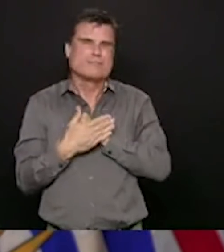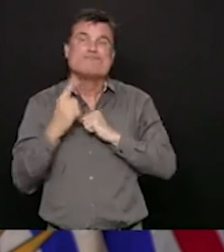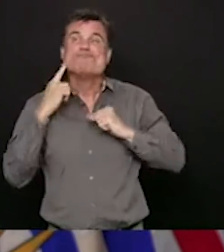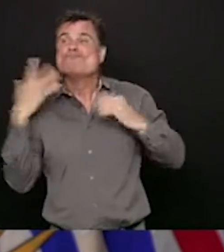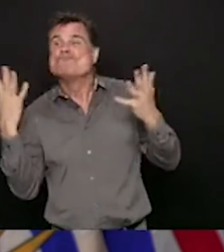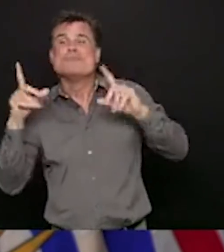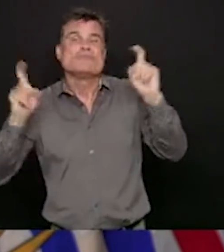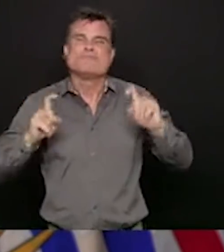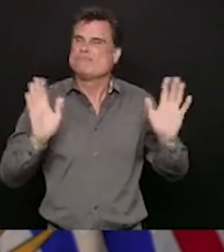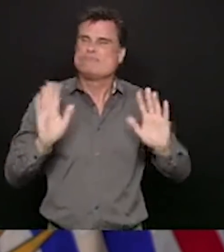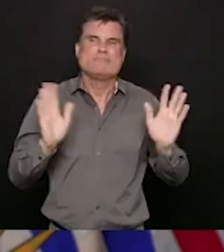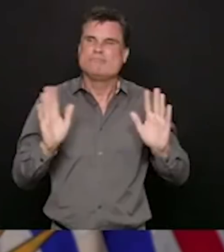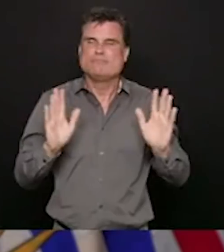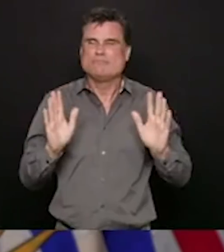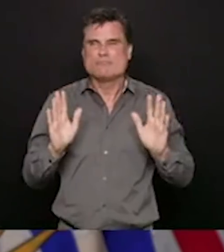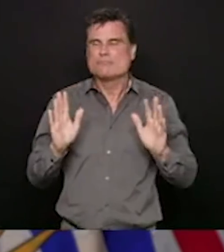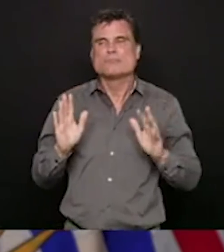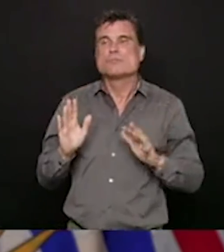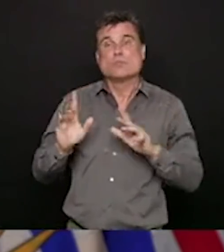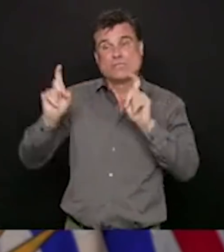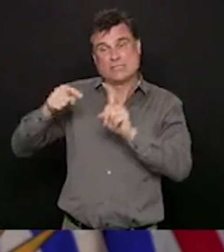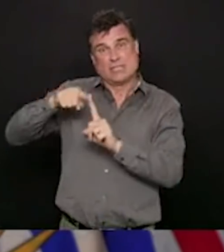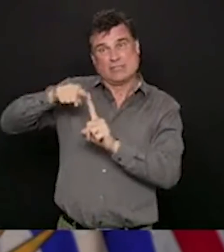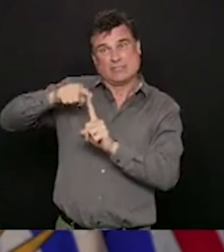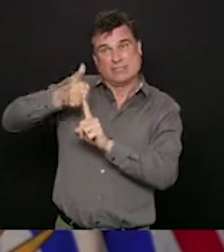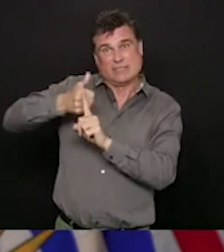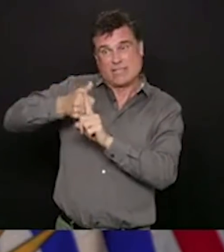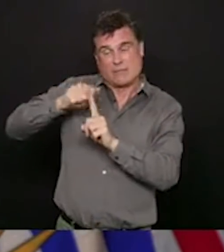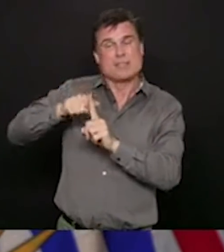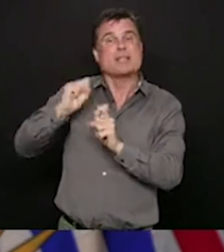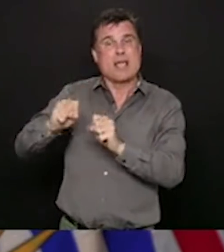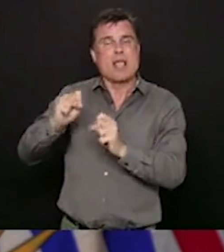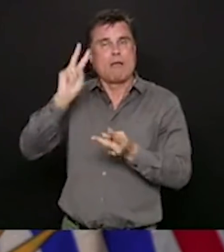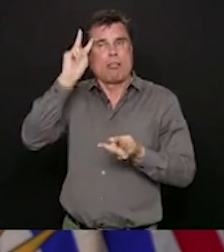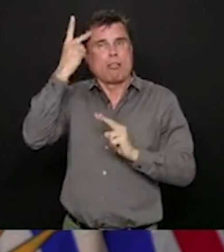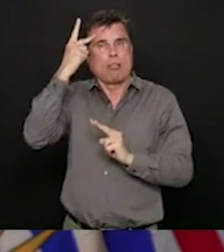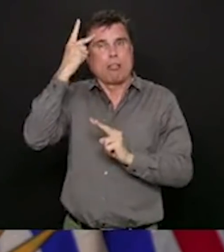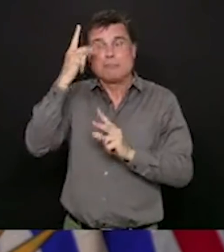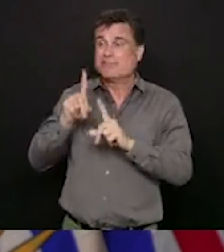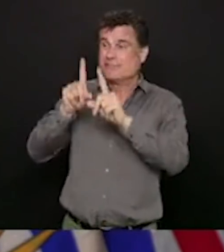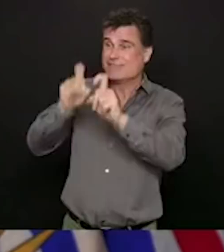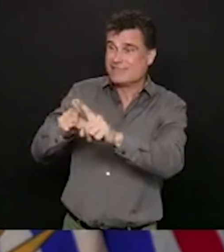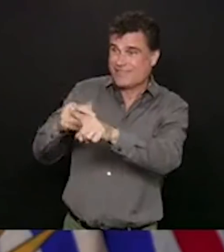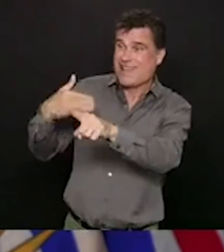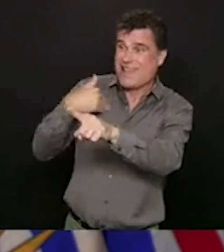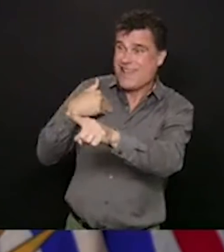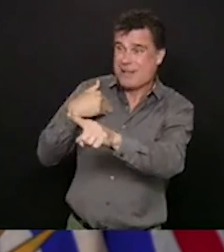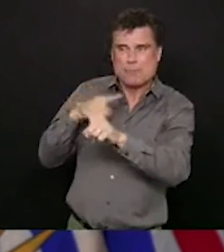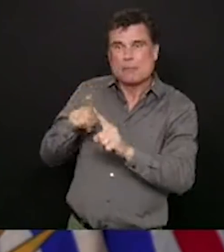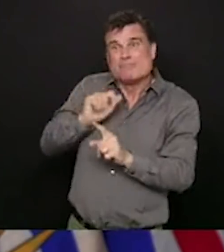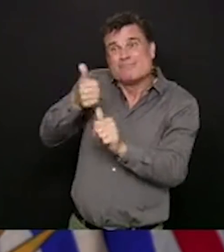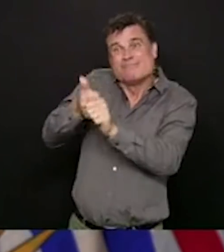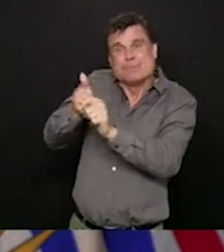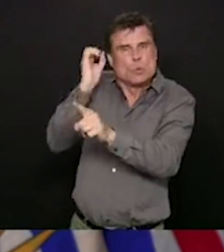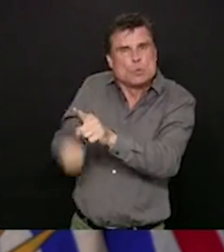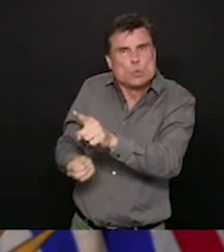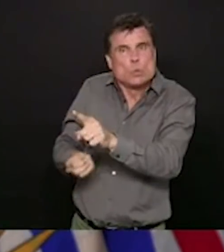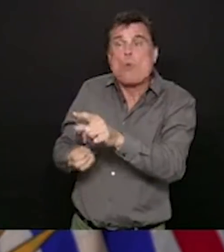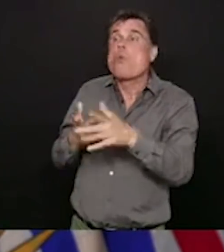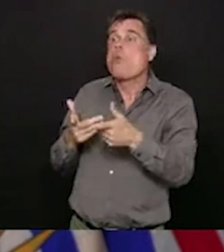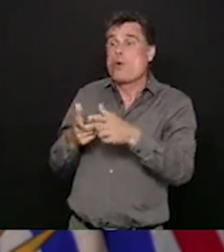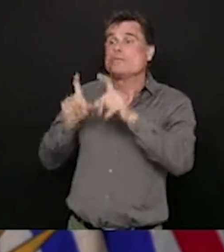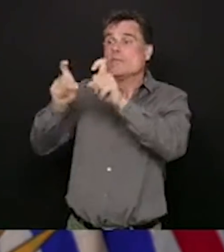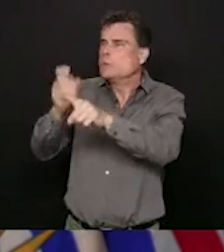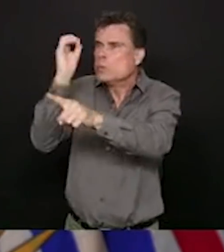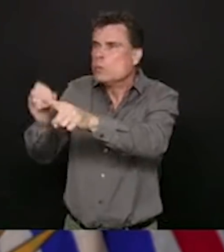it's not a reliable mechanism to understand what's happening in our communities when it's used that way. The best things